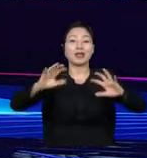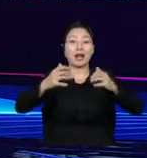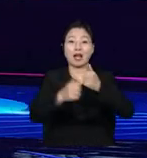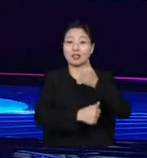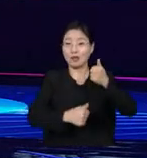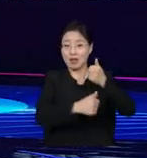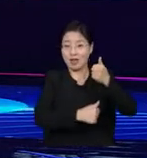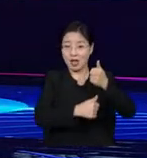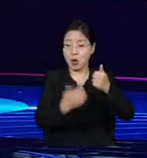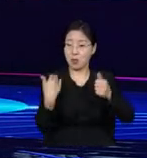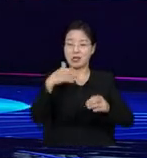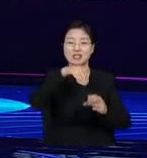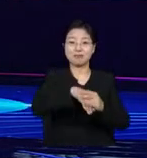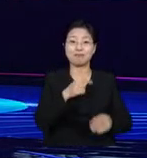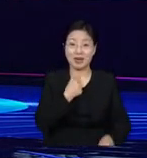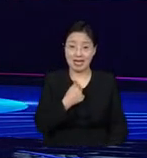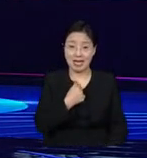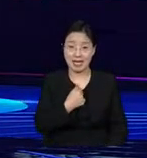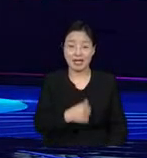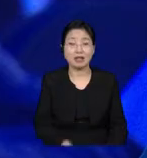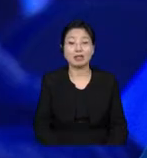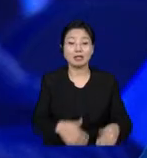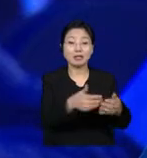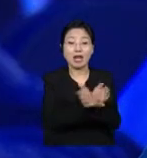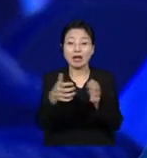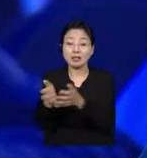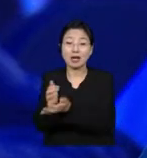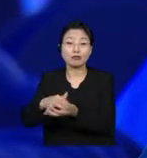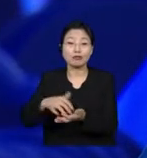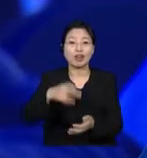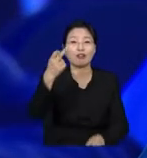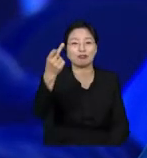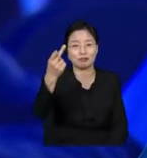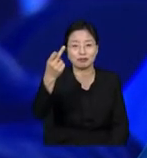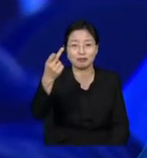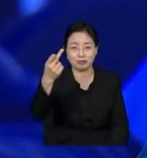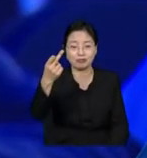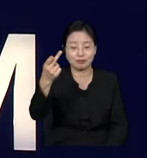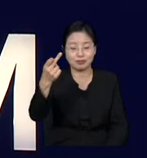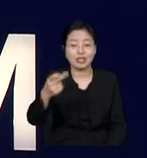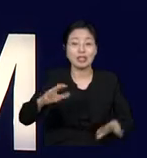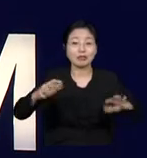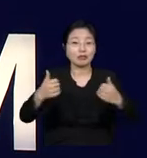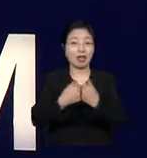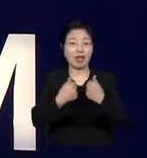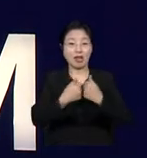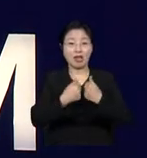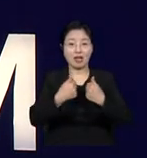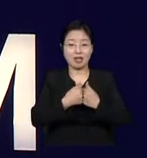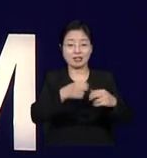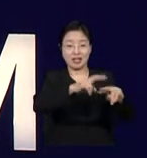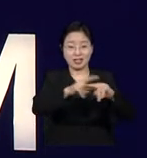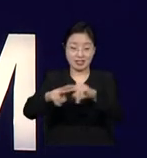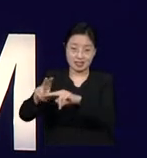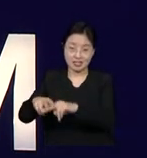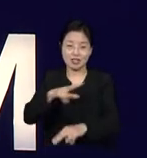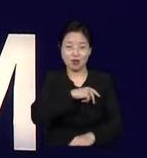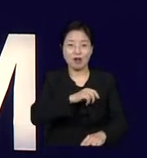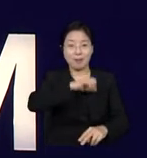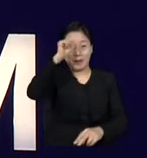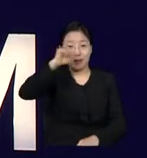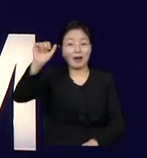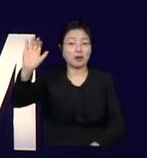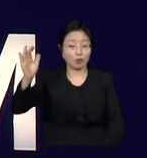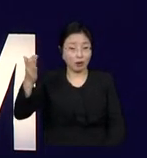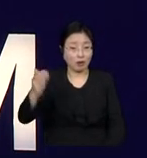12 parties were elected to go into the parliament. So, more representative, special interests, sure, little